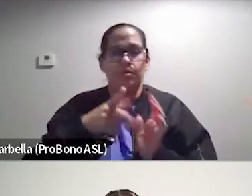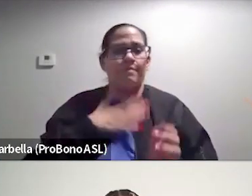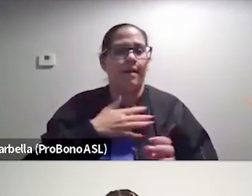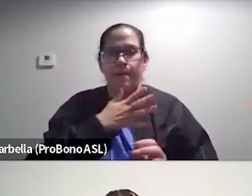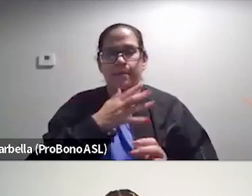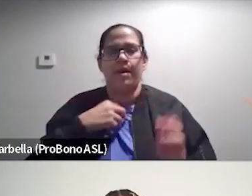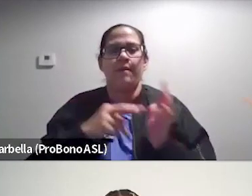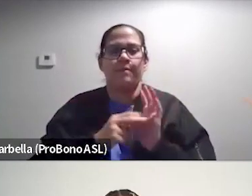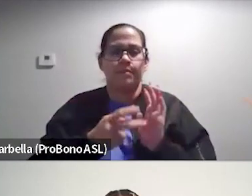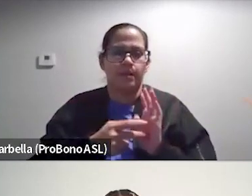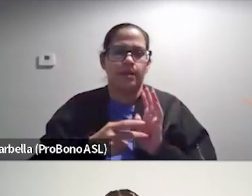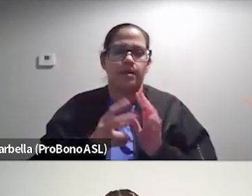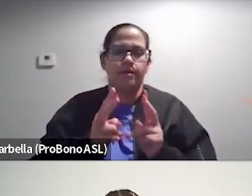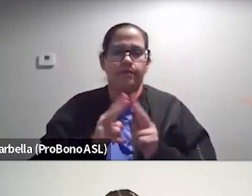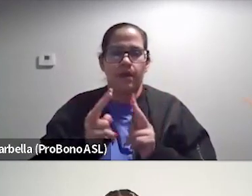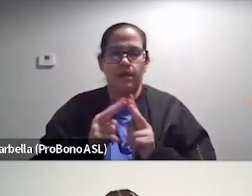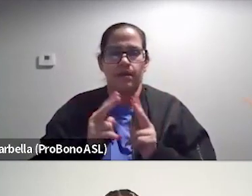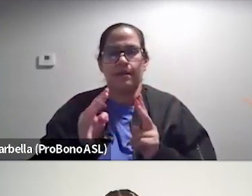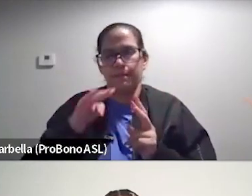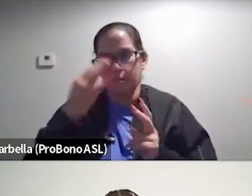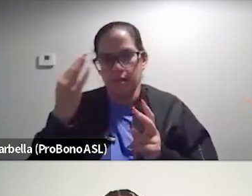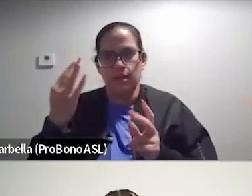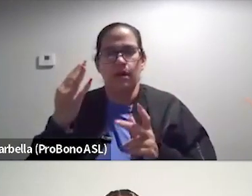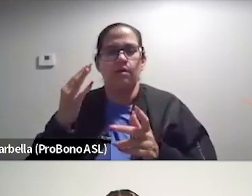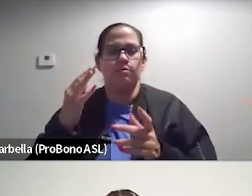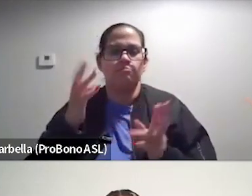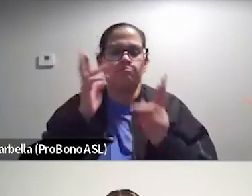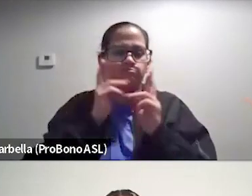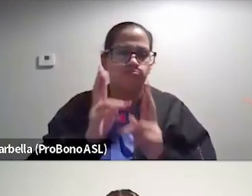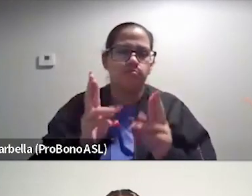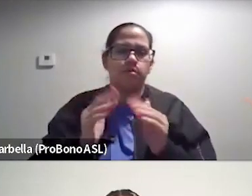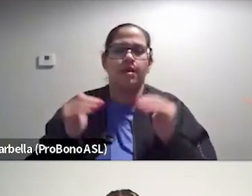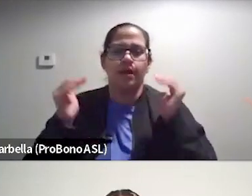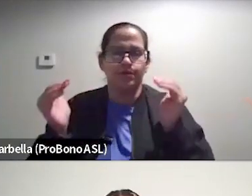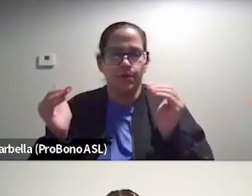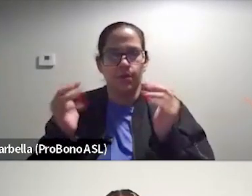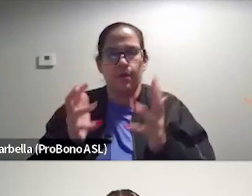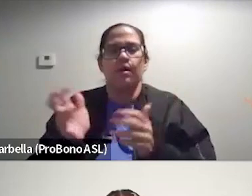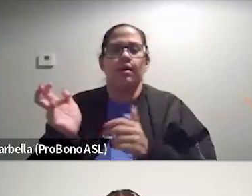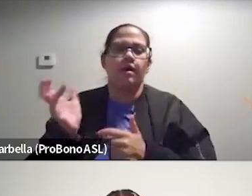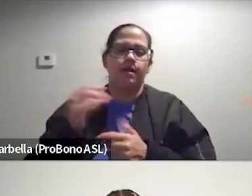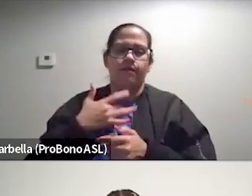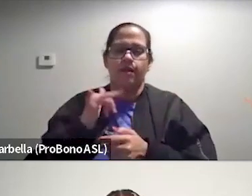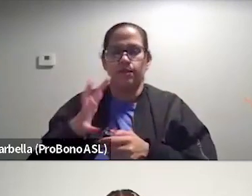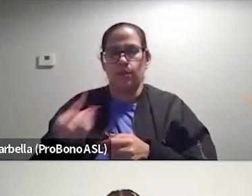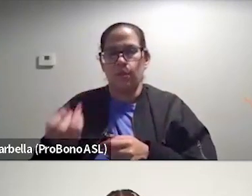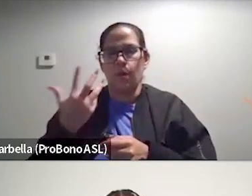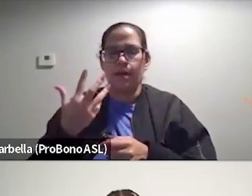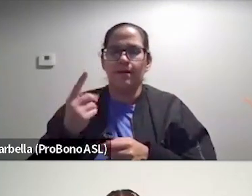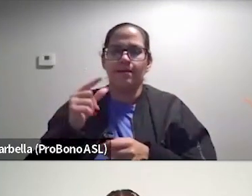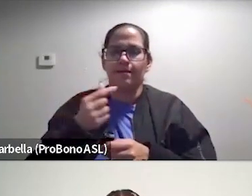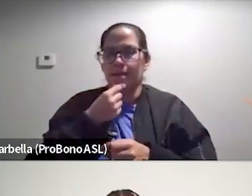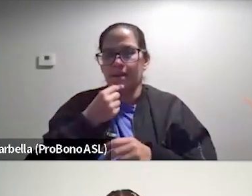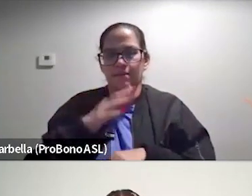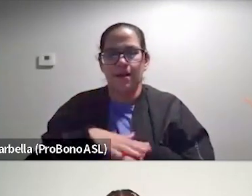I mean it in a very, you know, kind of black colloquial respect of an elder way. And I feel like the white gaze on